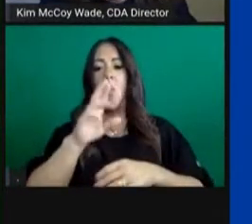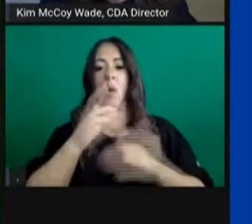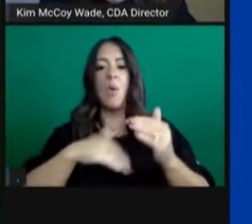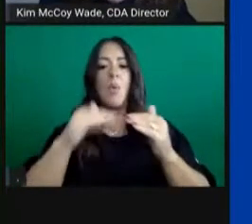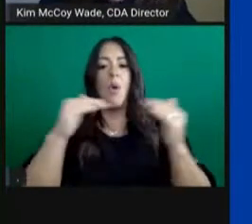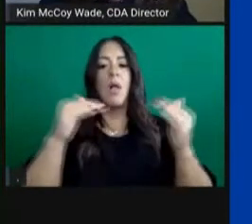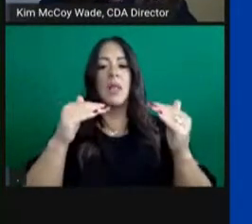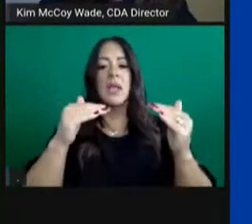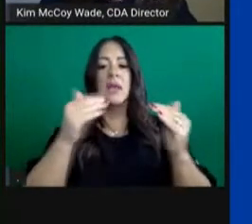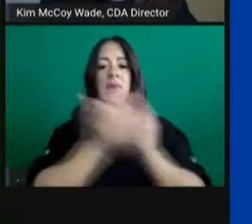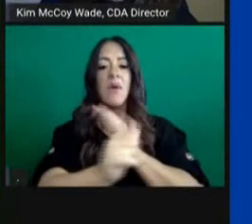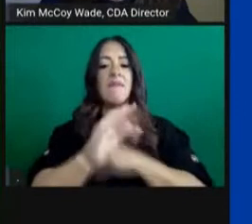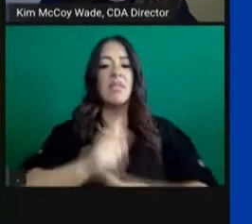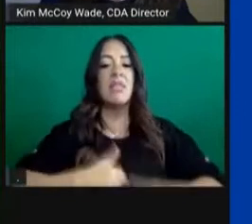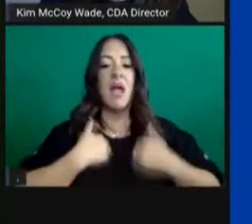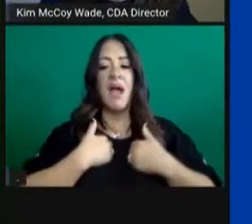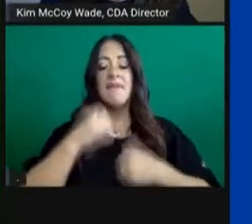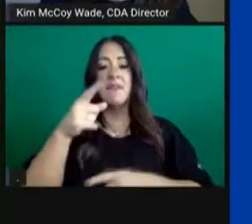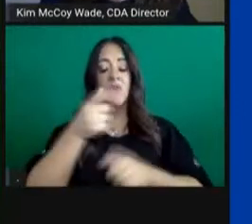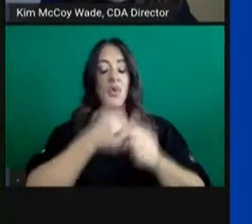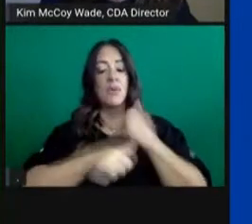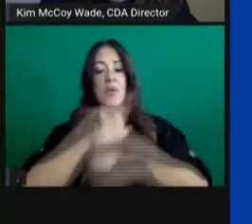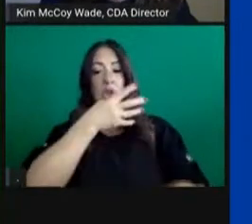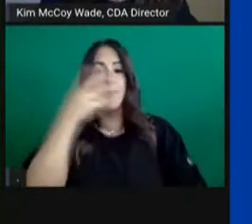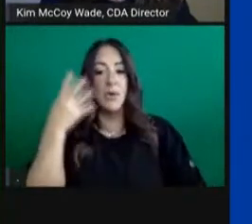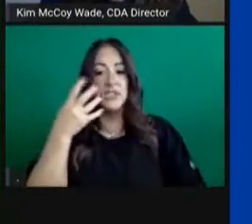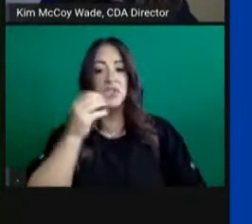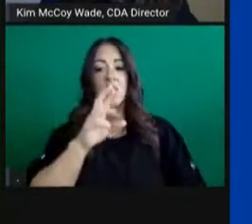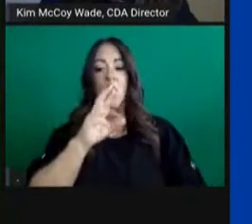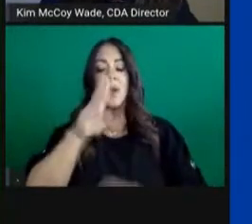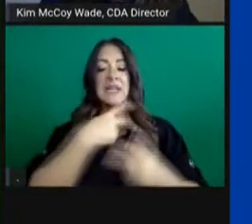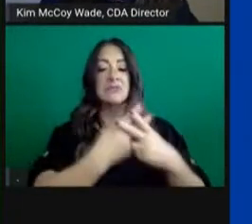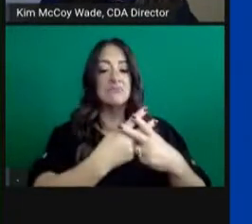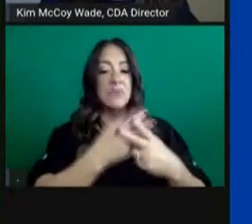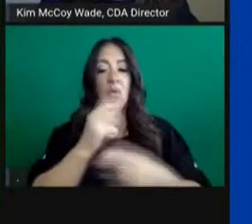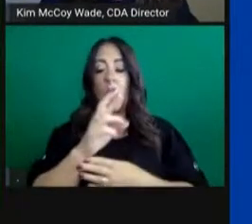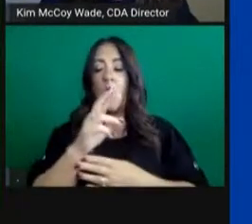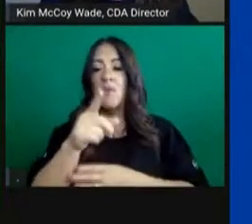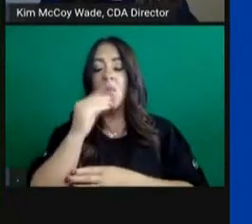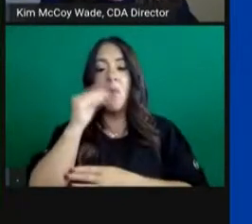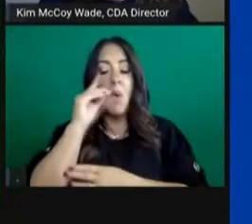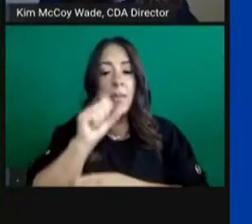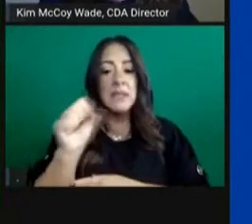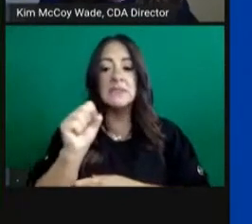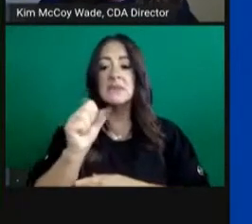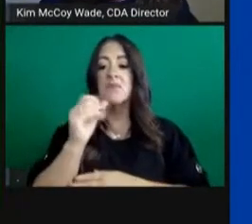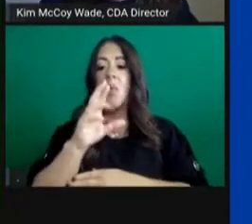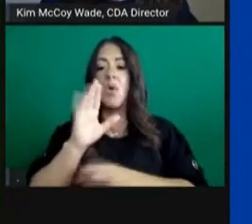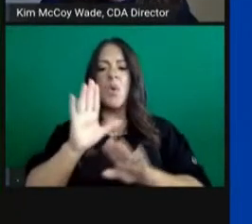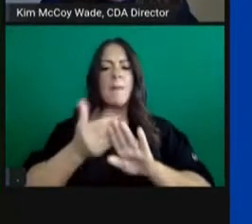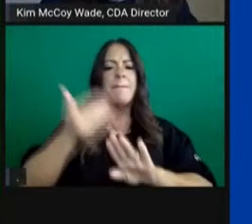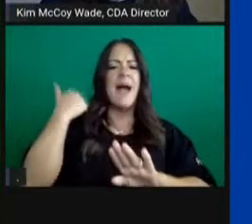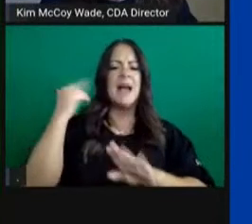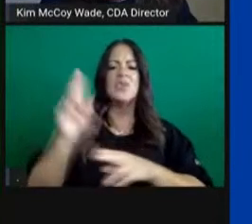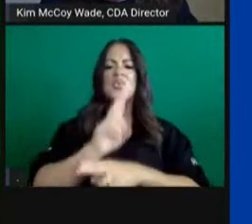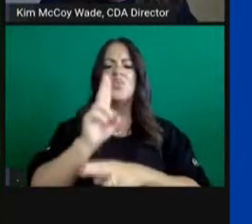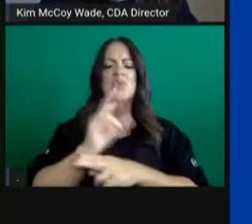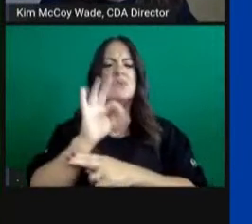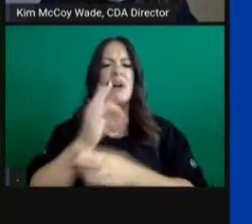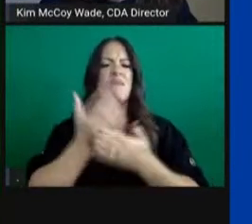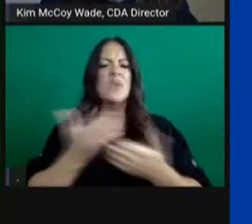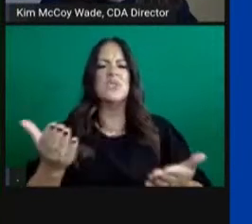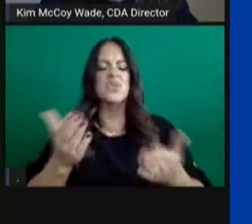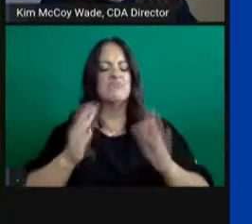housing status, past or future use of resources. What is the approach that California is